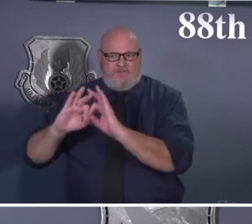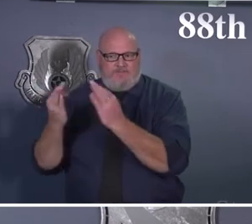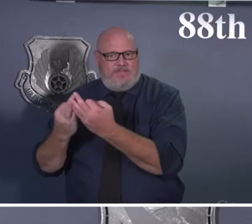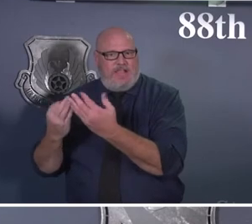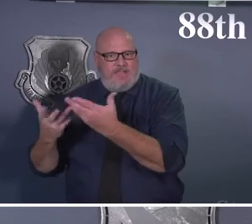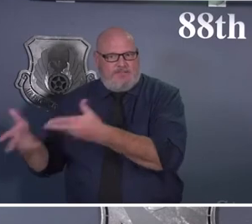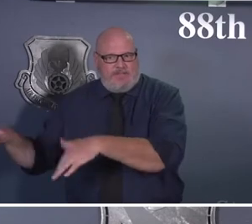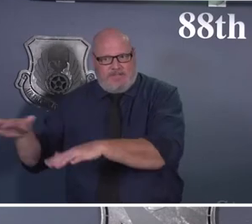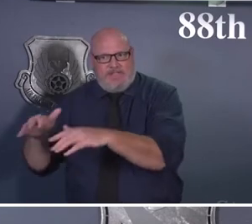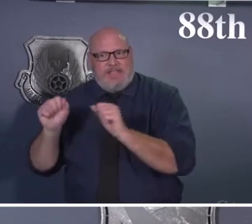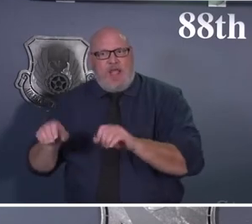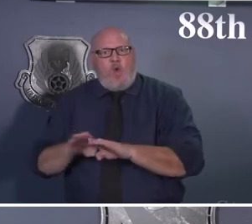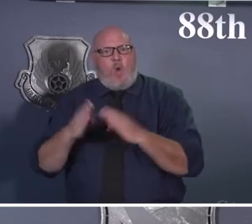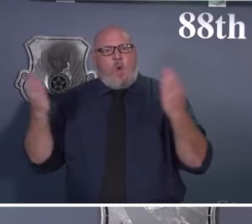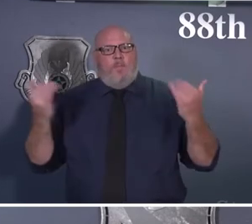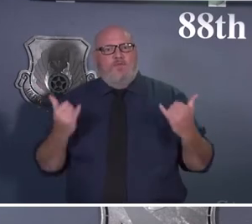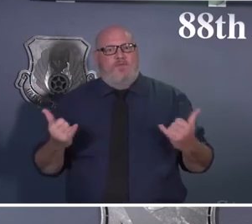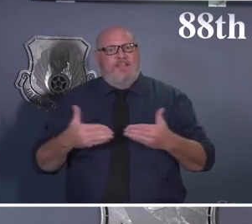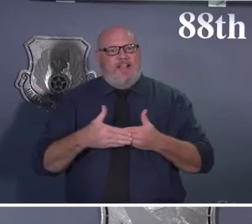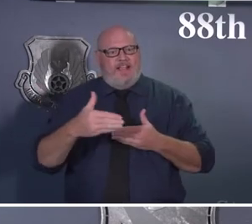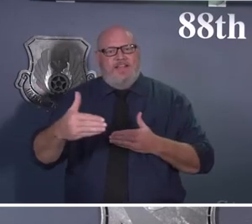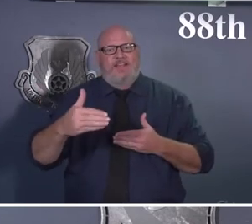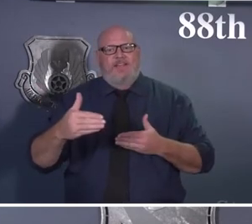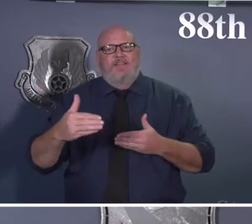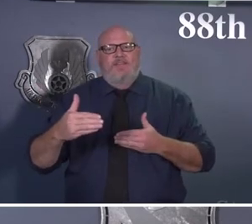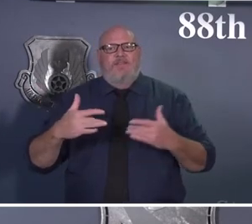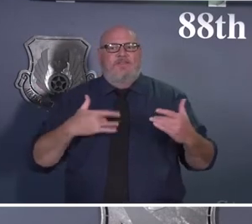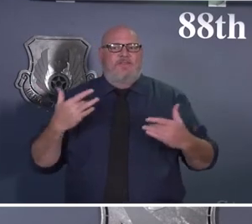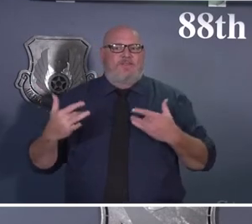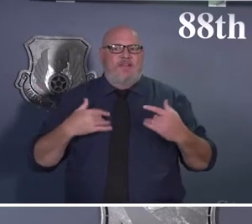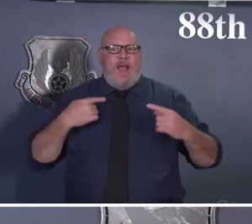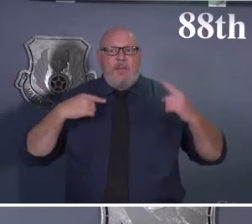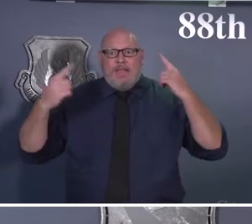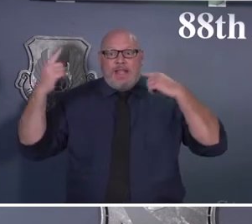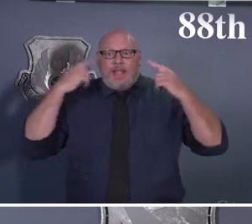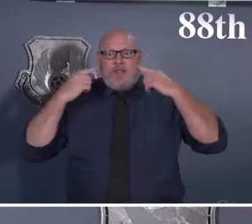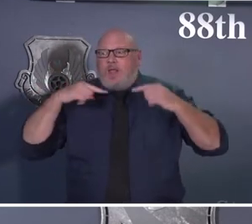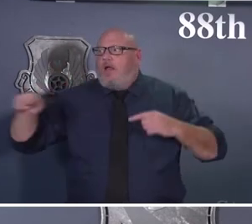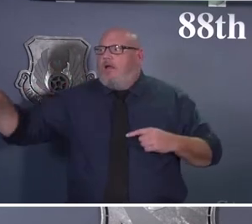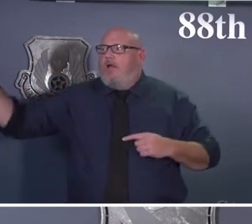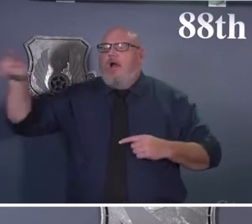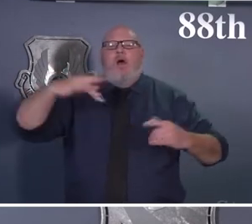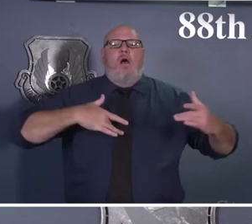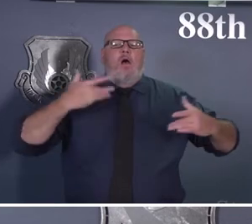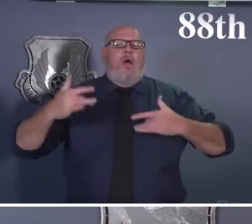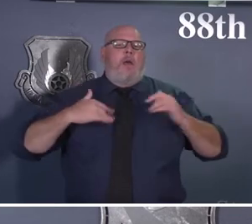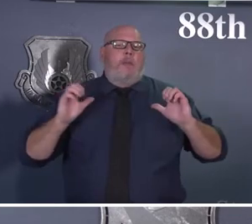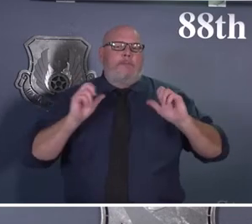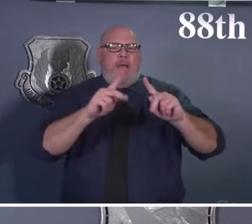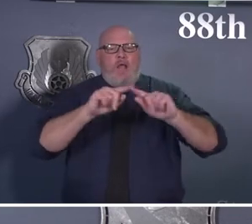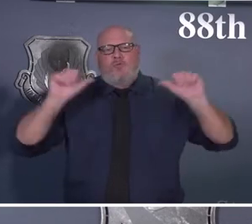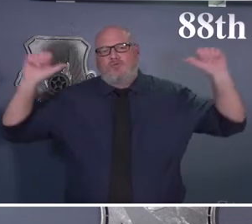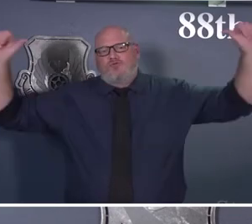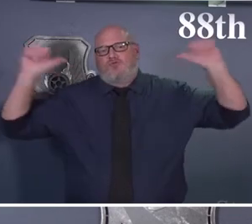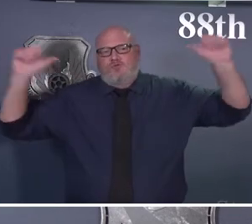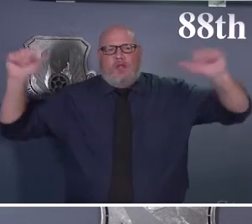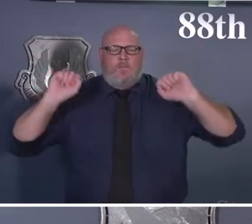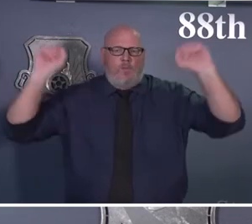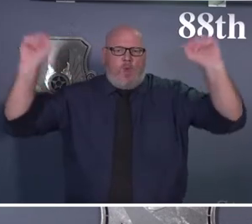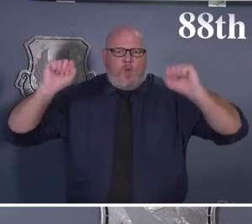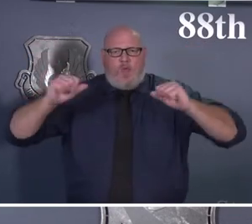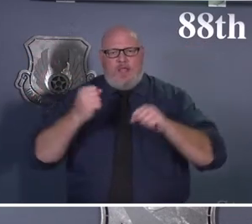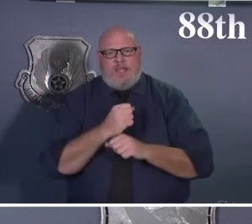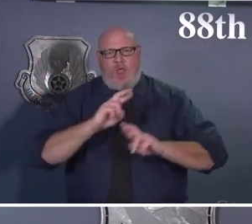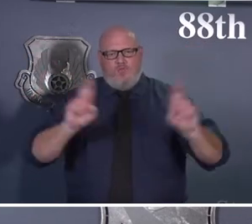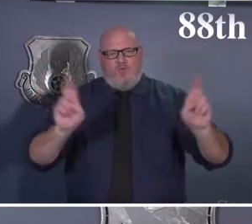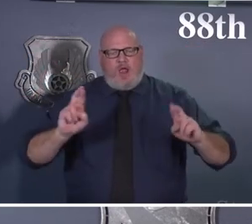out in the fitness centers this week, I'm hearing a lot of excited folks, excited to be back in there, seeing their friends, working on their health, trying to get after